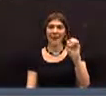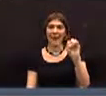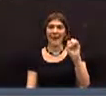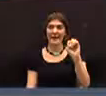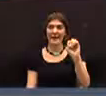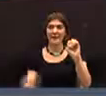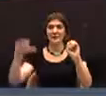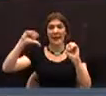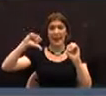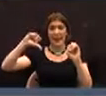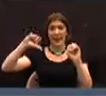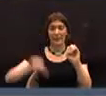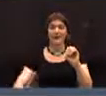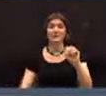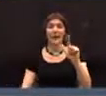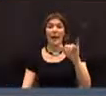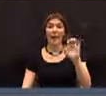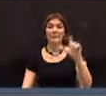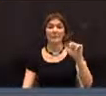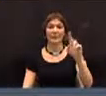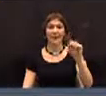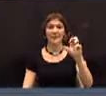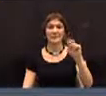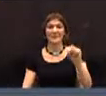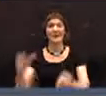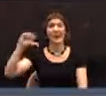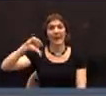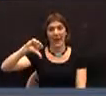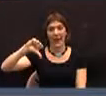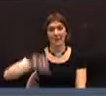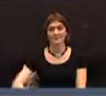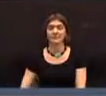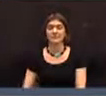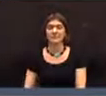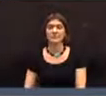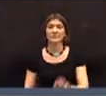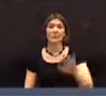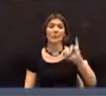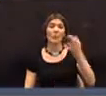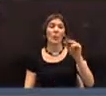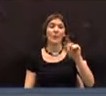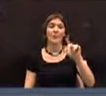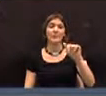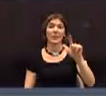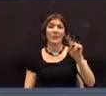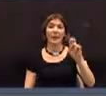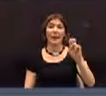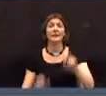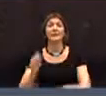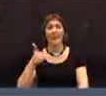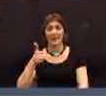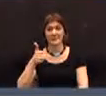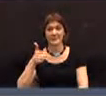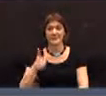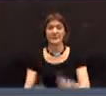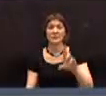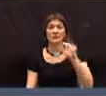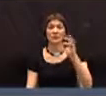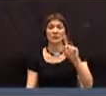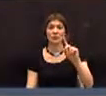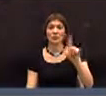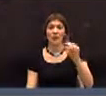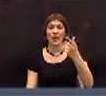Yay. Alice Landsman. Yay. Juanita Lane. Yay. Richard